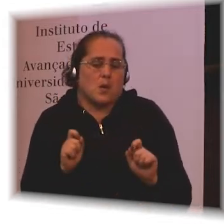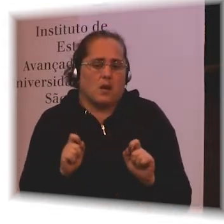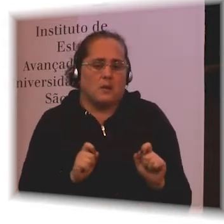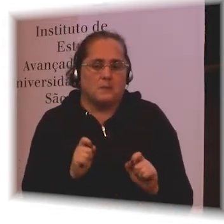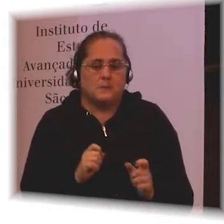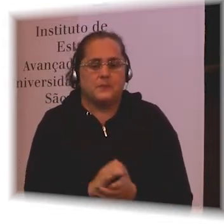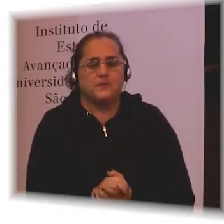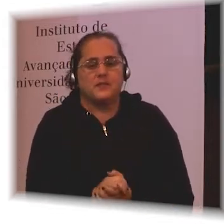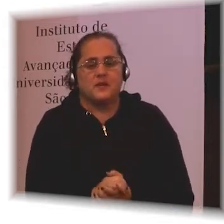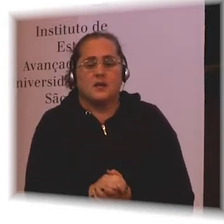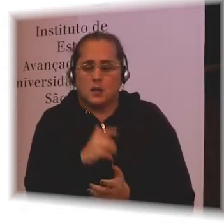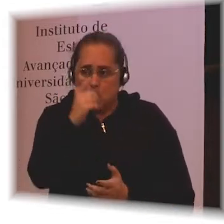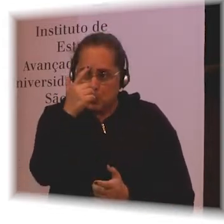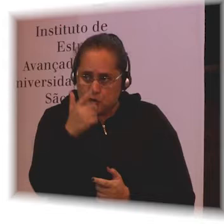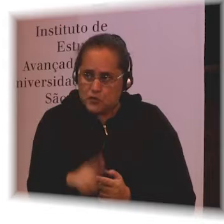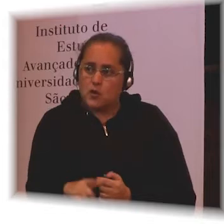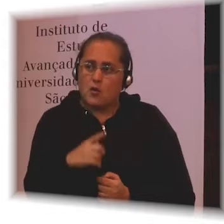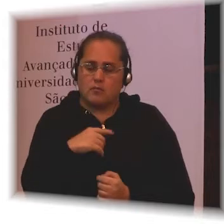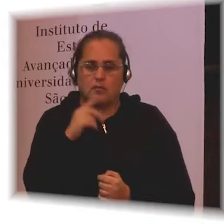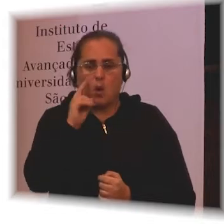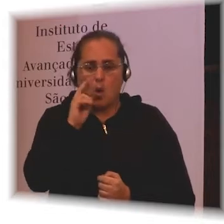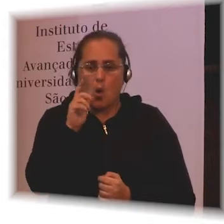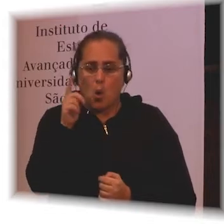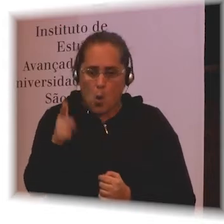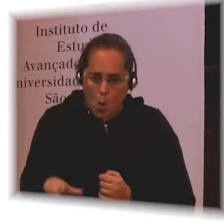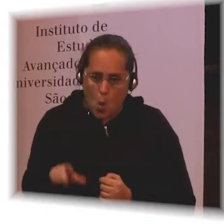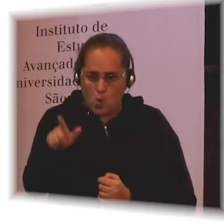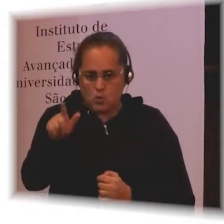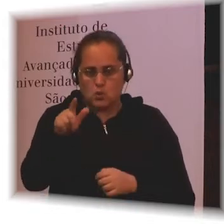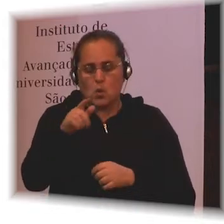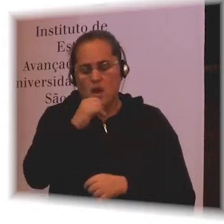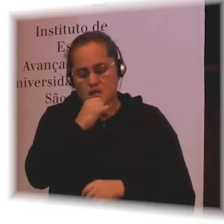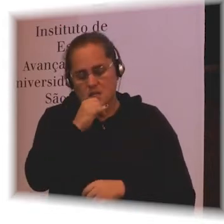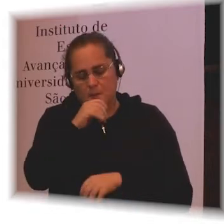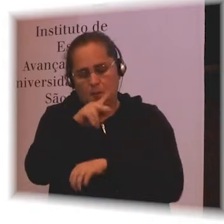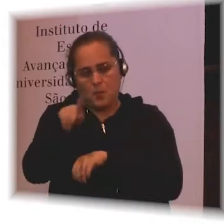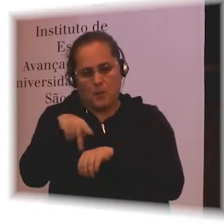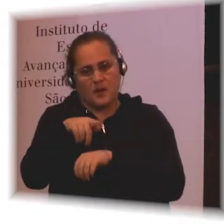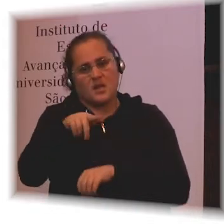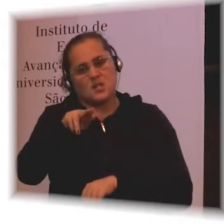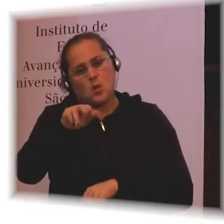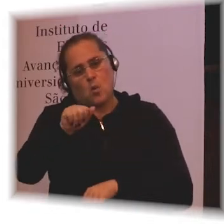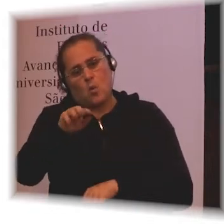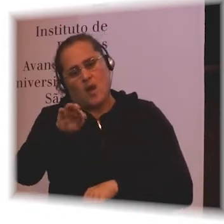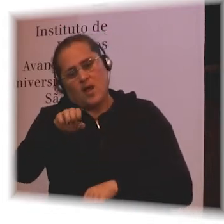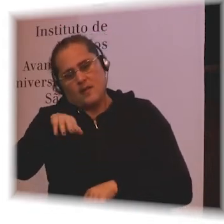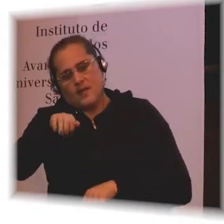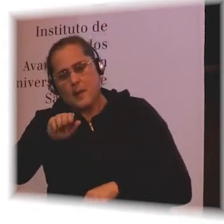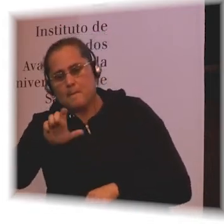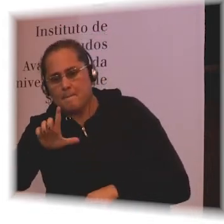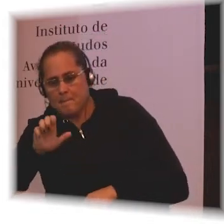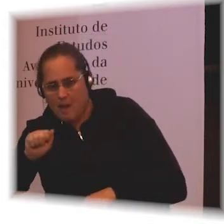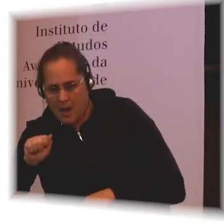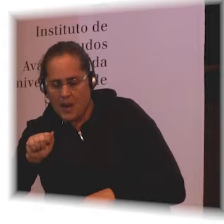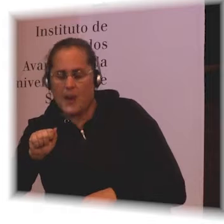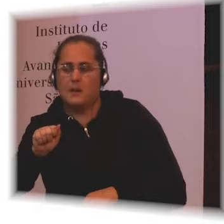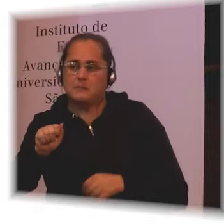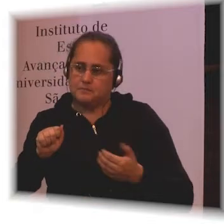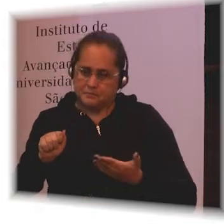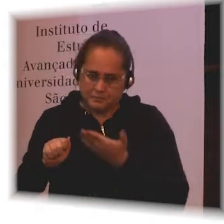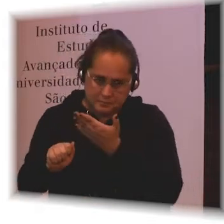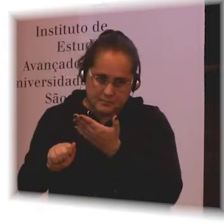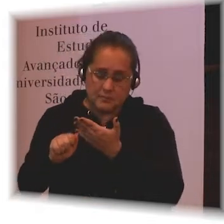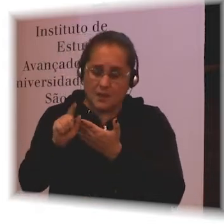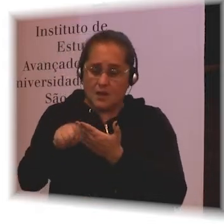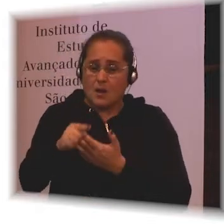Guatemala, but I'm showing it because it's fairly typical. About a third was because of mental cognitive conditions.